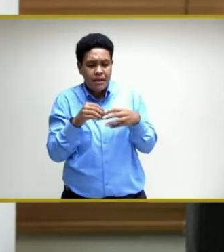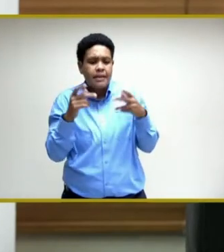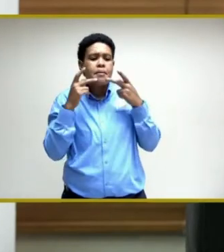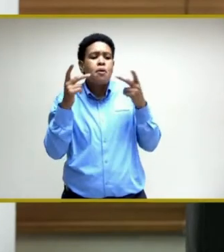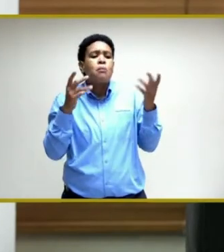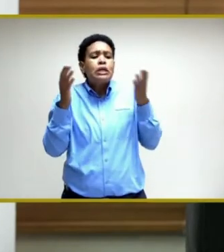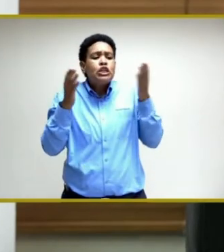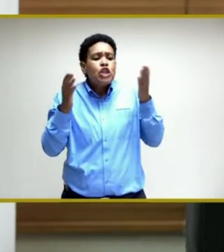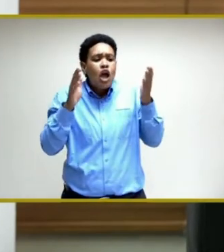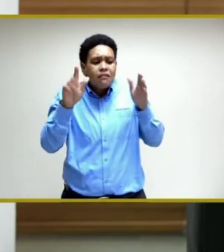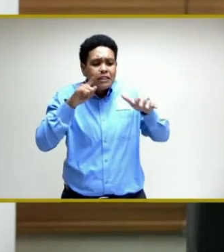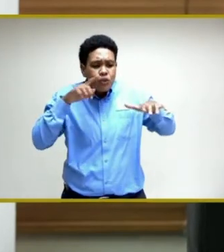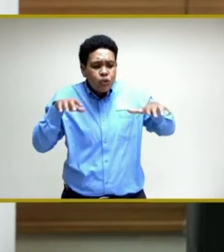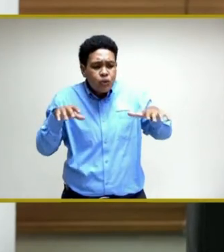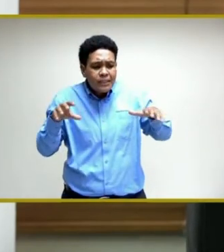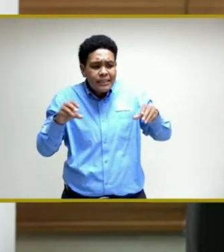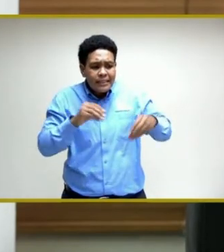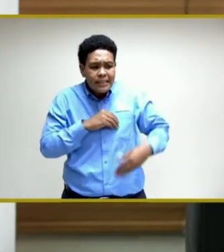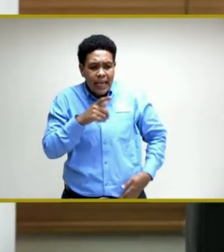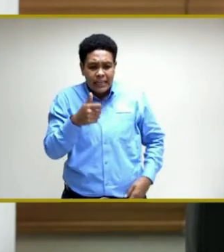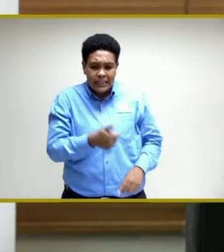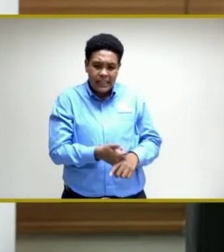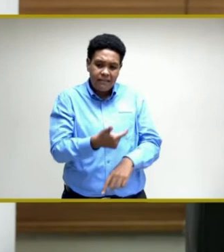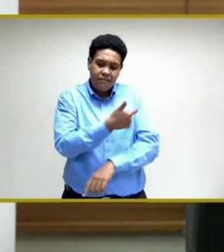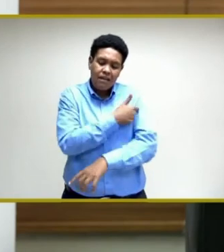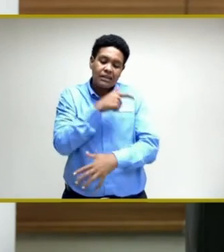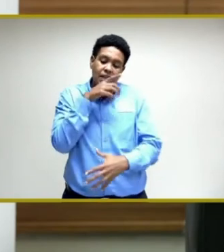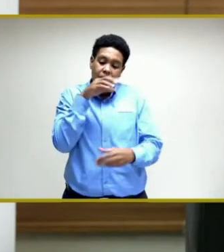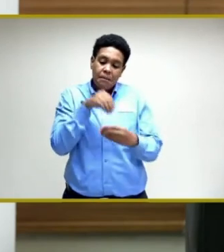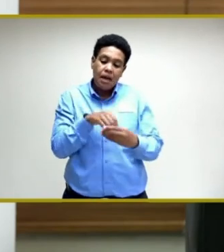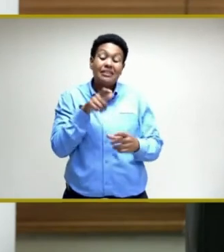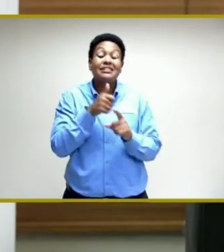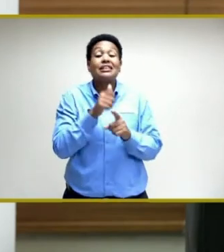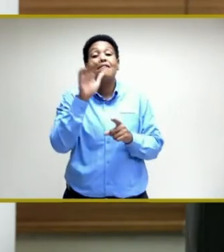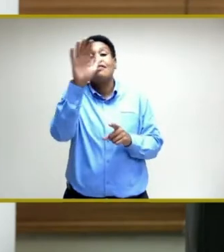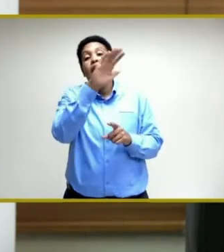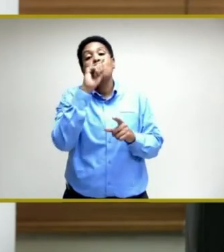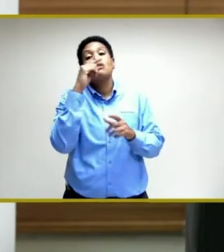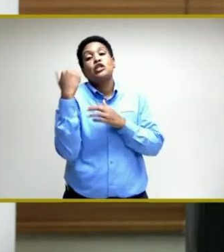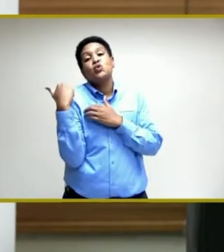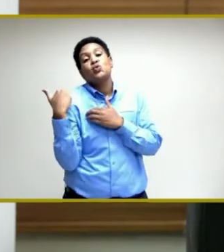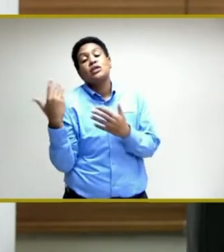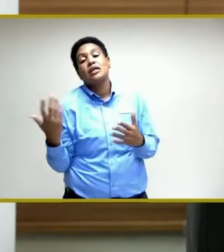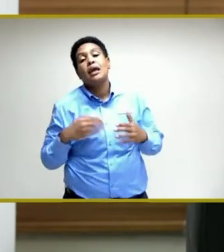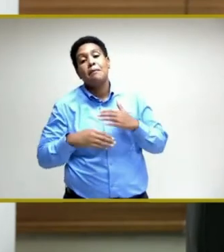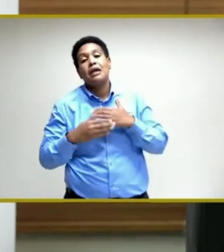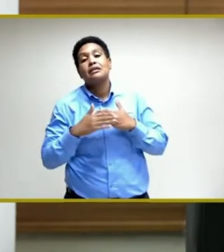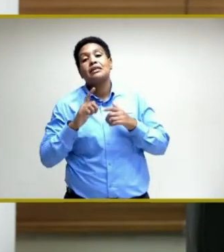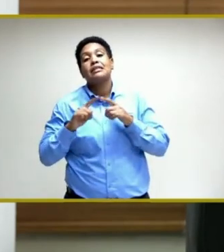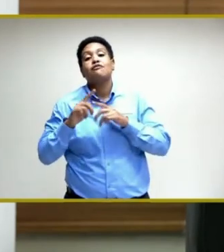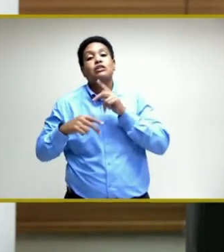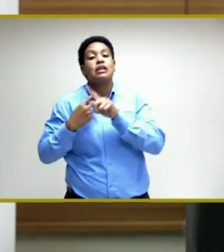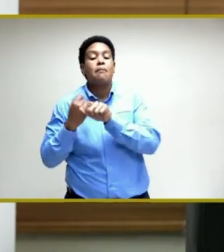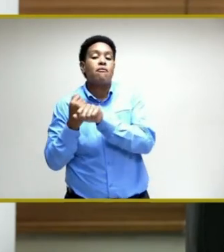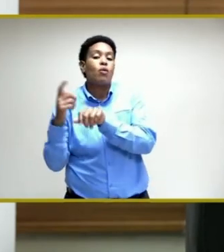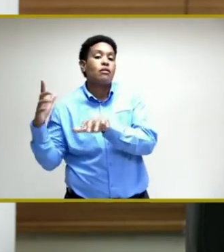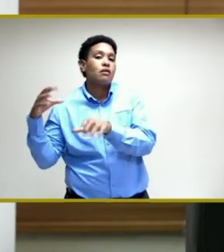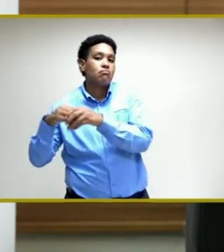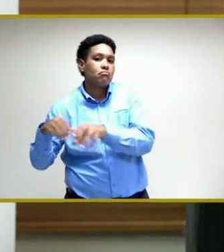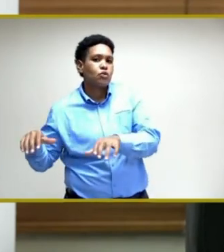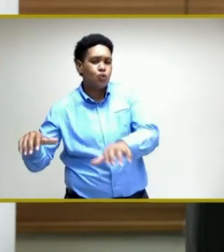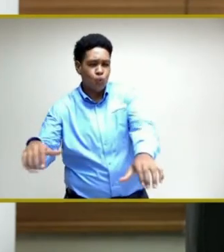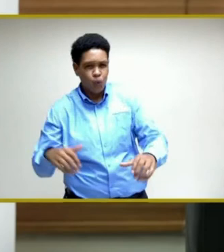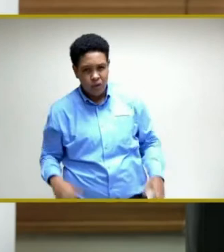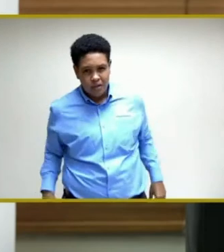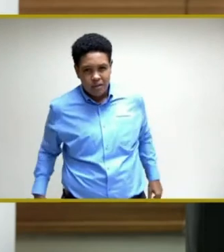service to take the vaccine as part of their duty based on the type of work that they have done. So